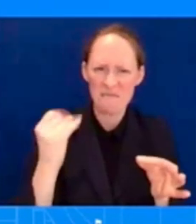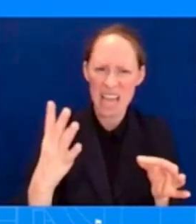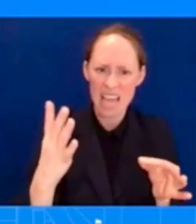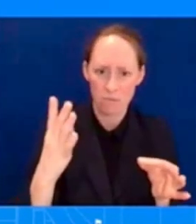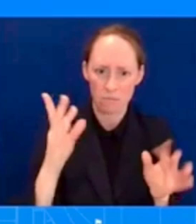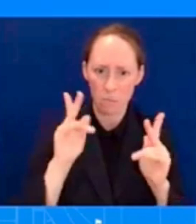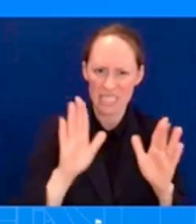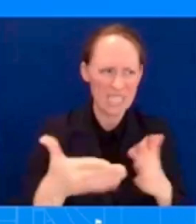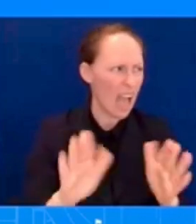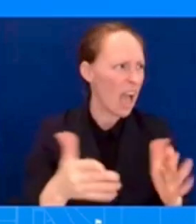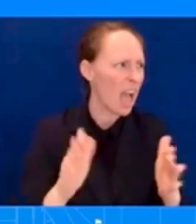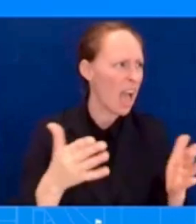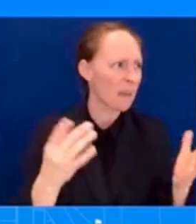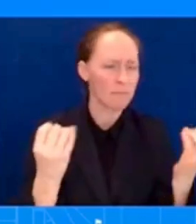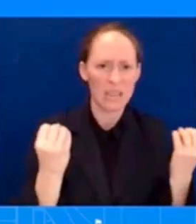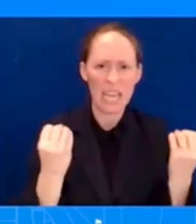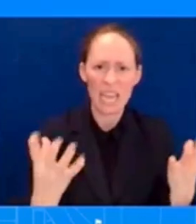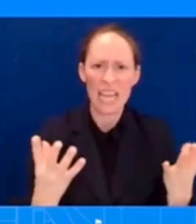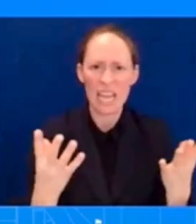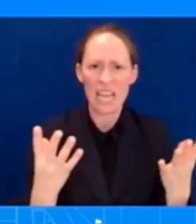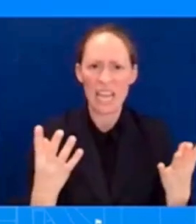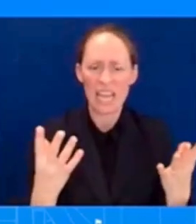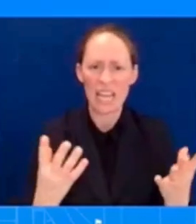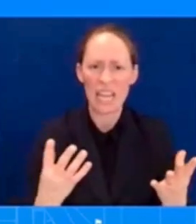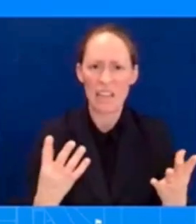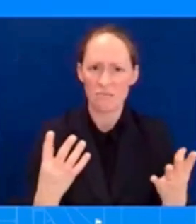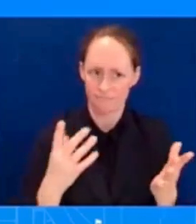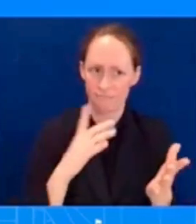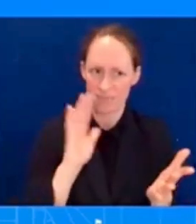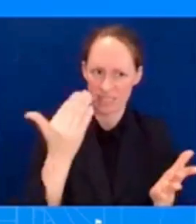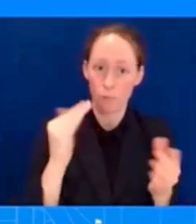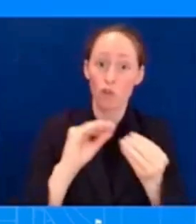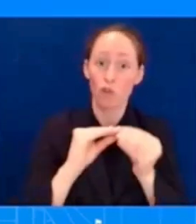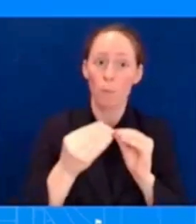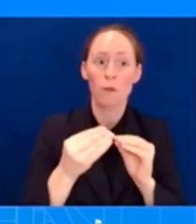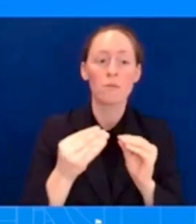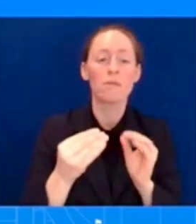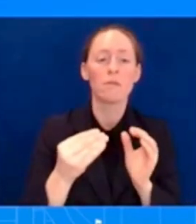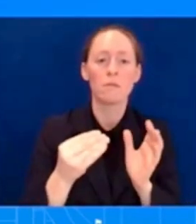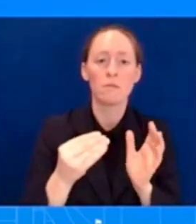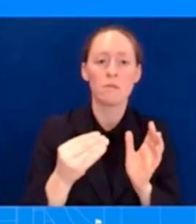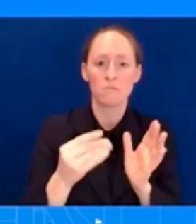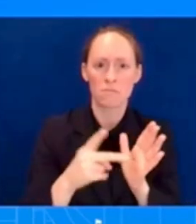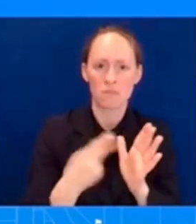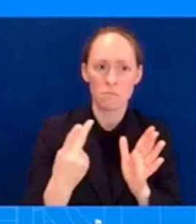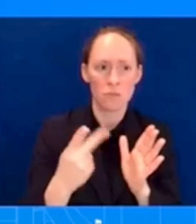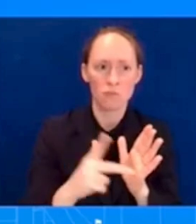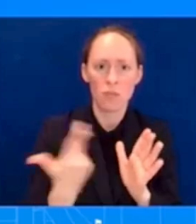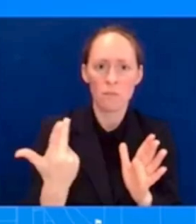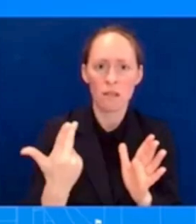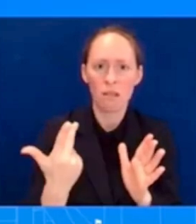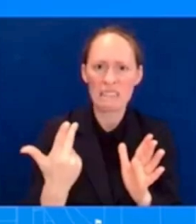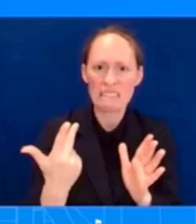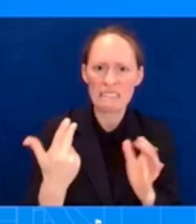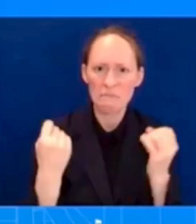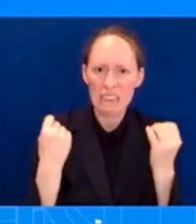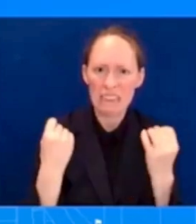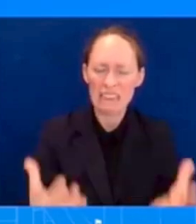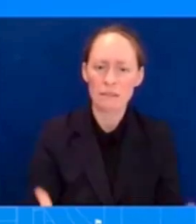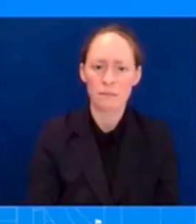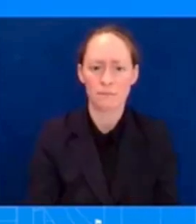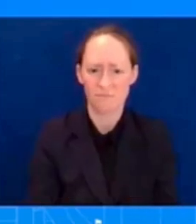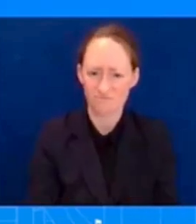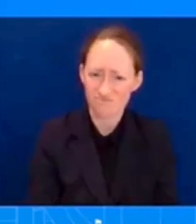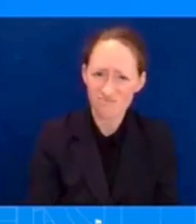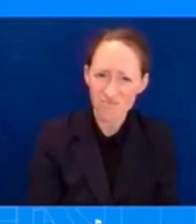will have any kind of stand-alone comments about the new level of loss and devastation? So